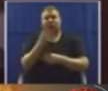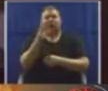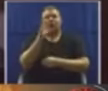asked by the Honorable.